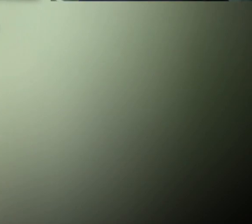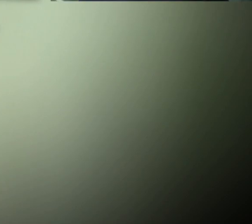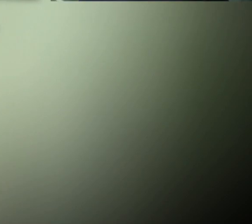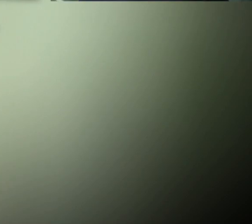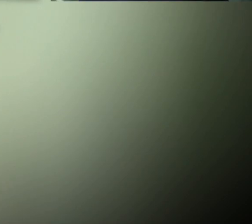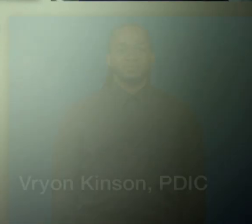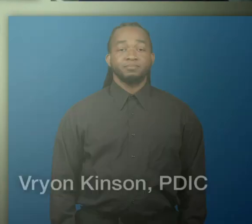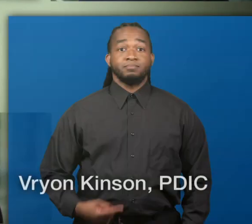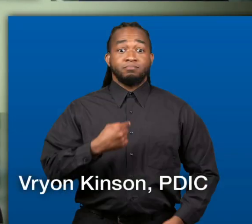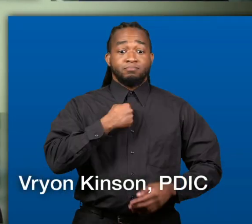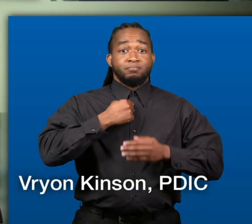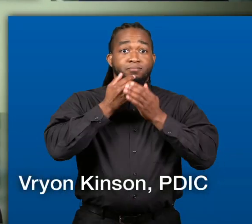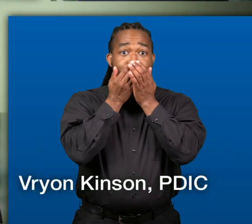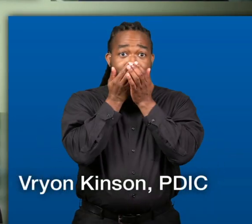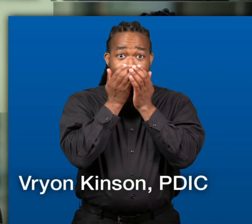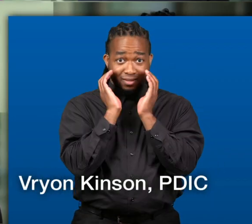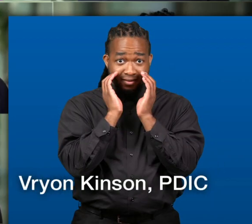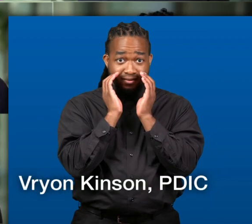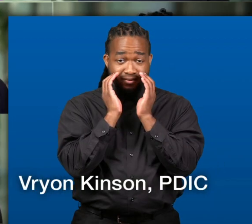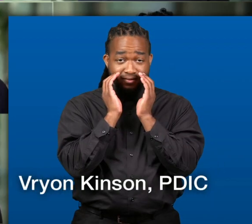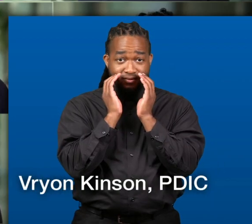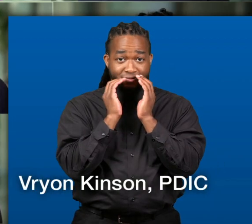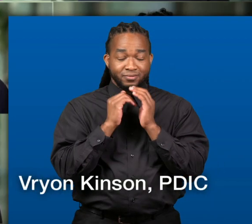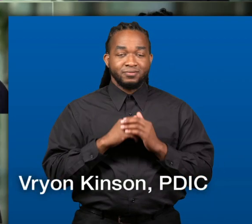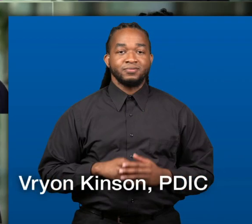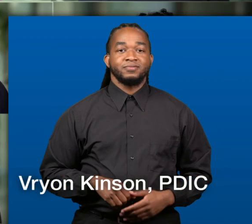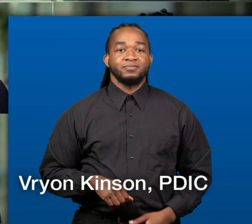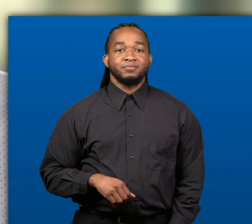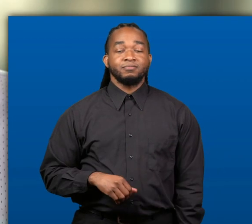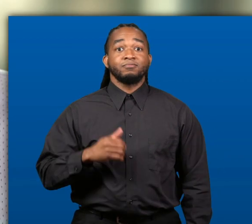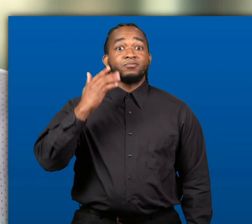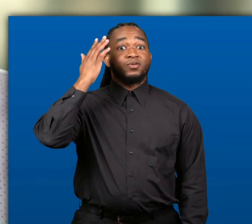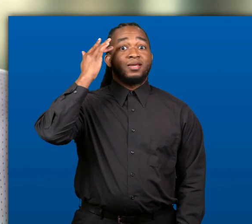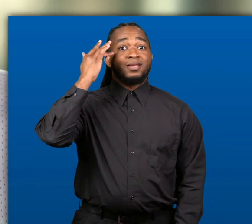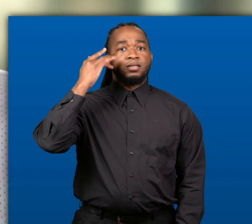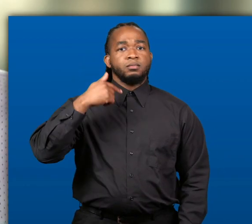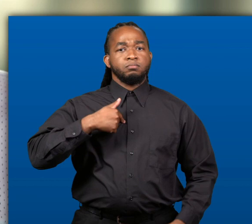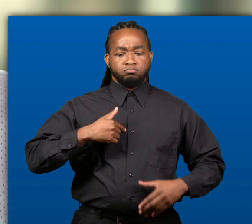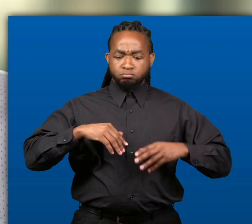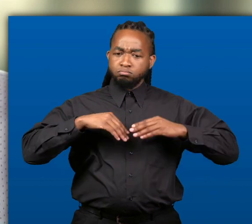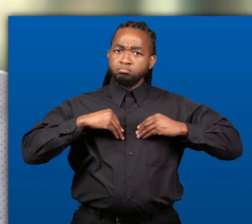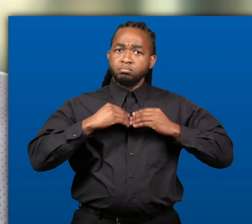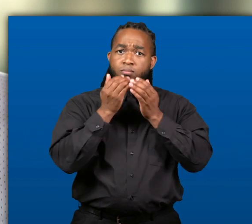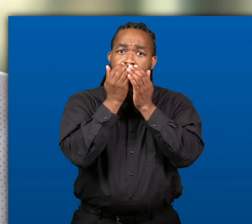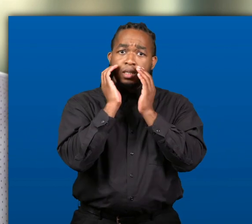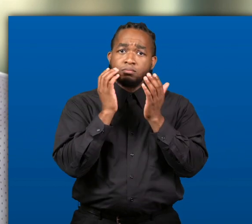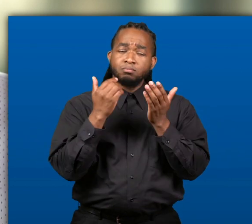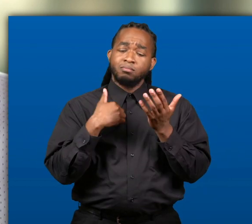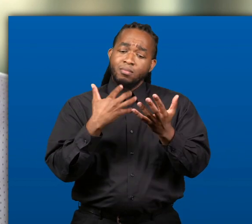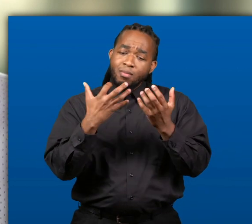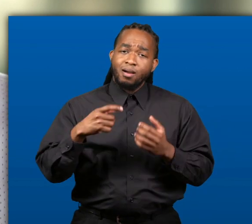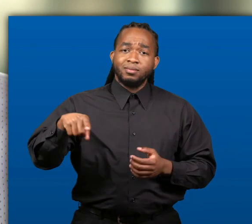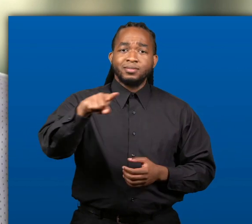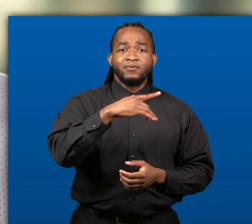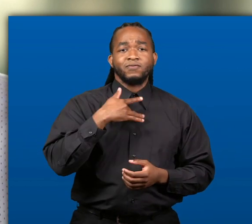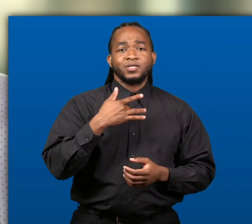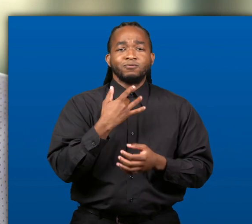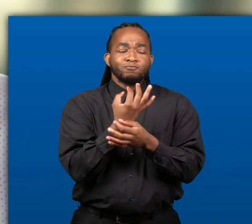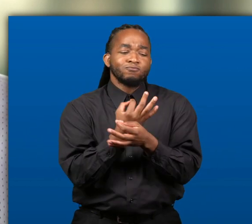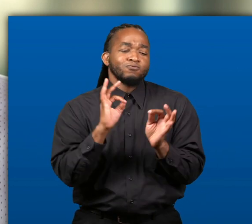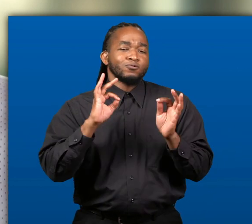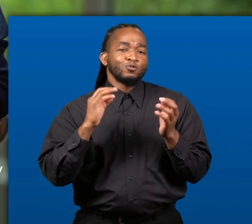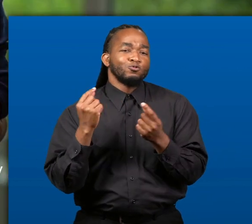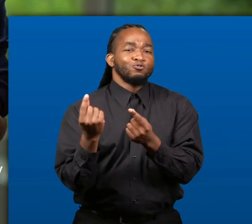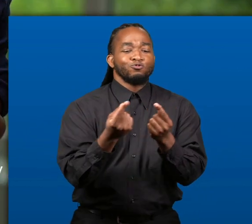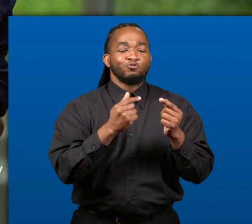I wear a mask because it's a tiny sacrifice to protect your